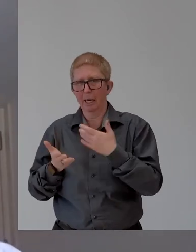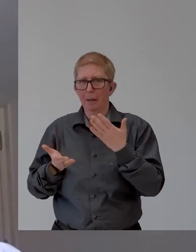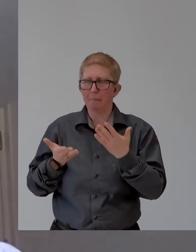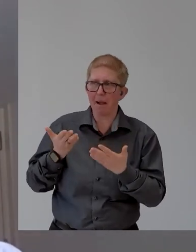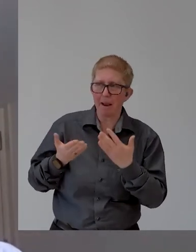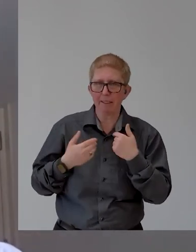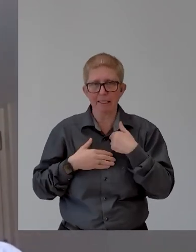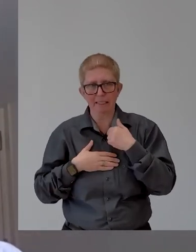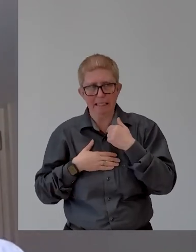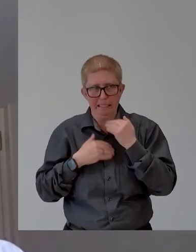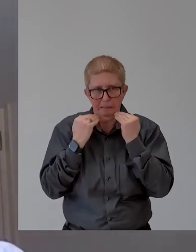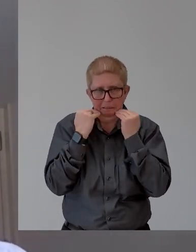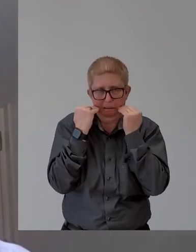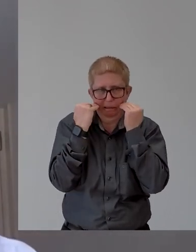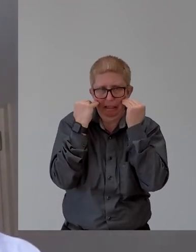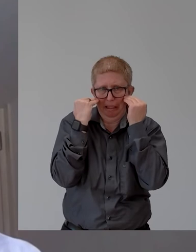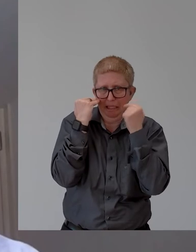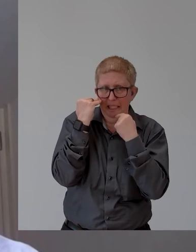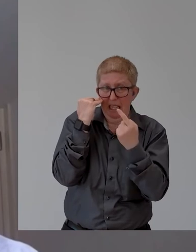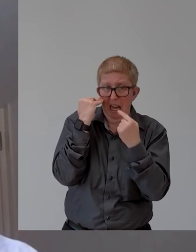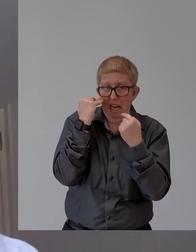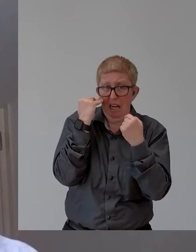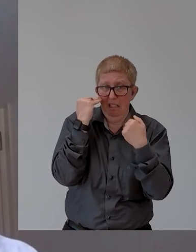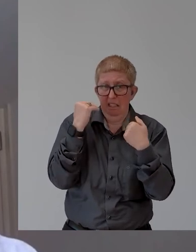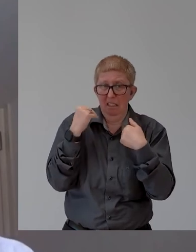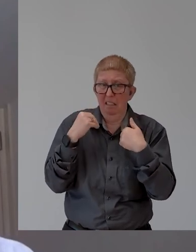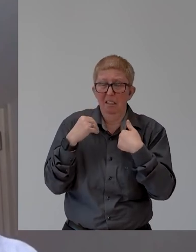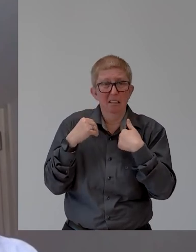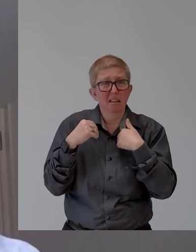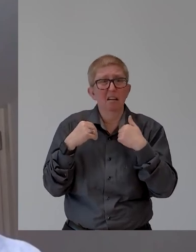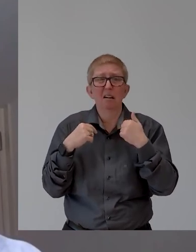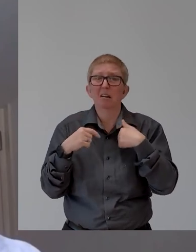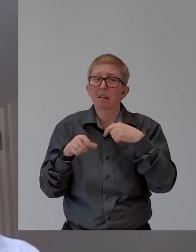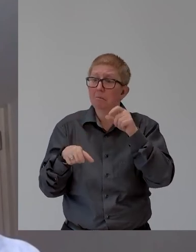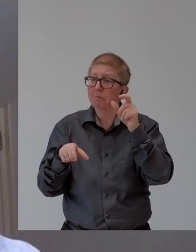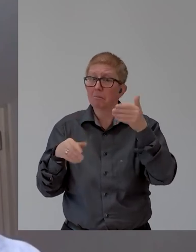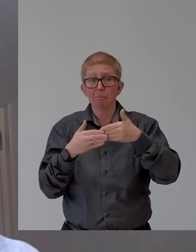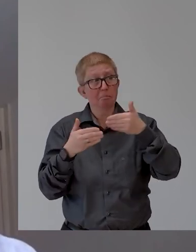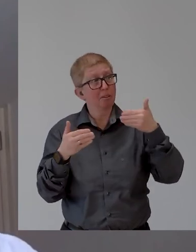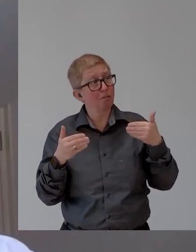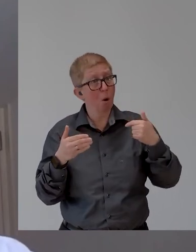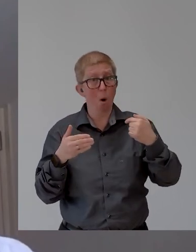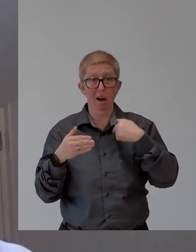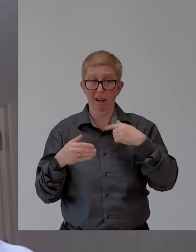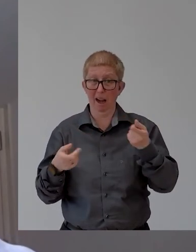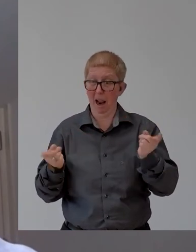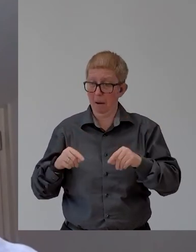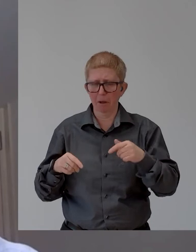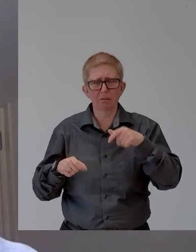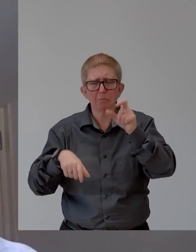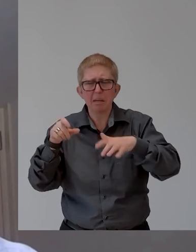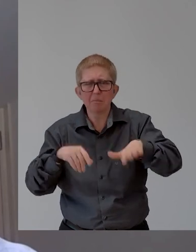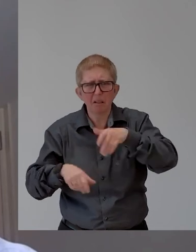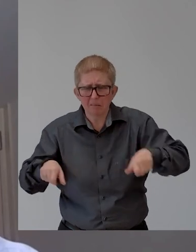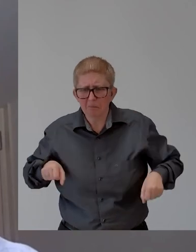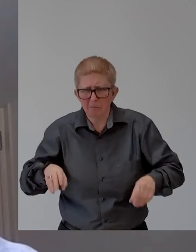um, you know, I really didn't know anything about people in a wheelchair, spinal cord injury or, or being disabled. Um,